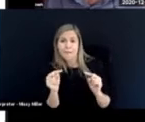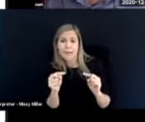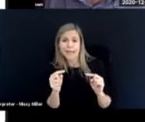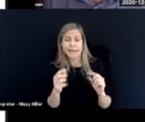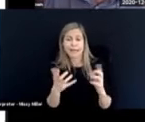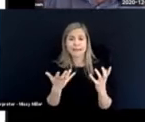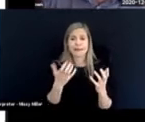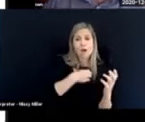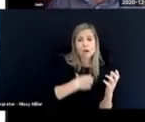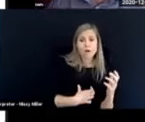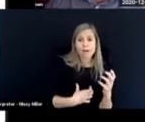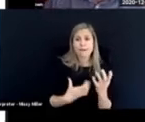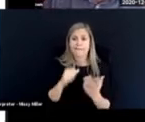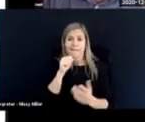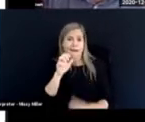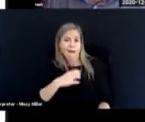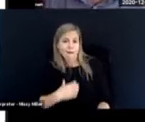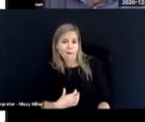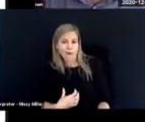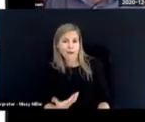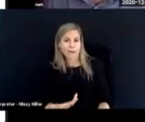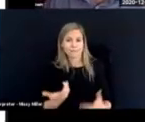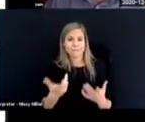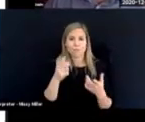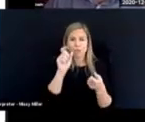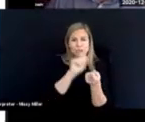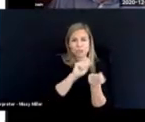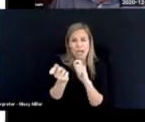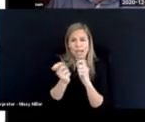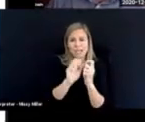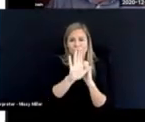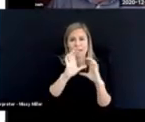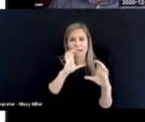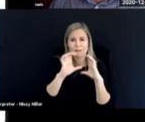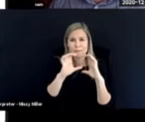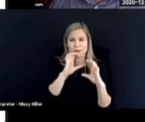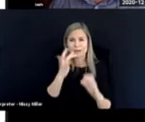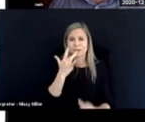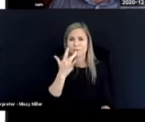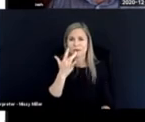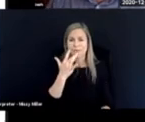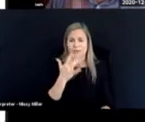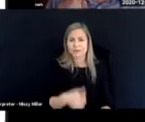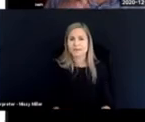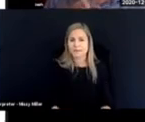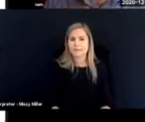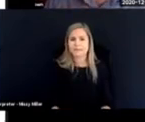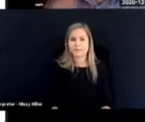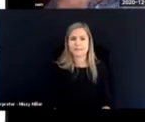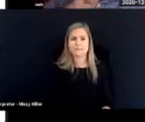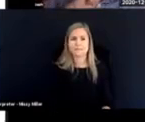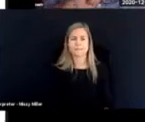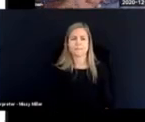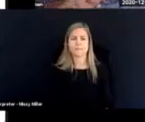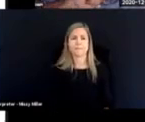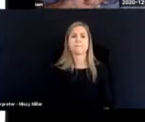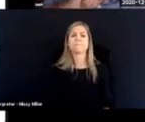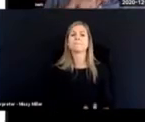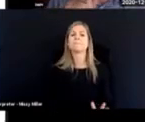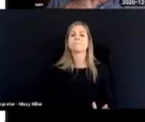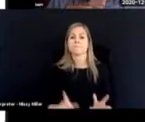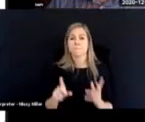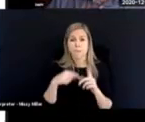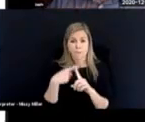in pain or not. Whether they're hungry or not. And those kinds of things. And it wouldn't be unusual